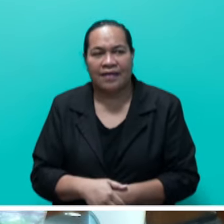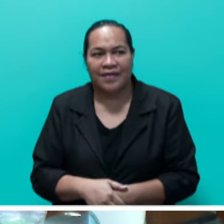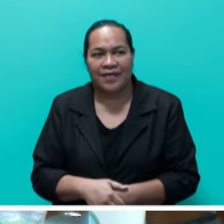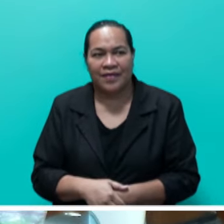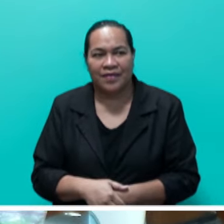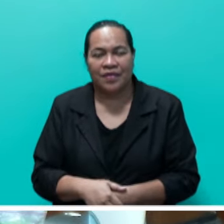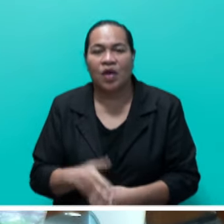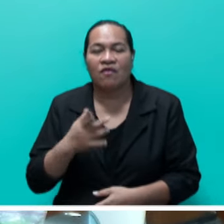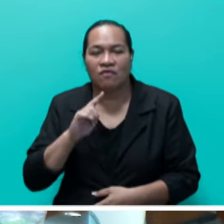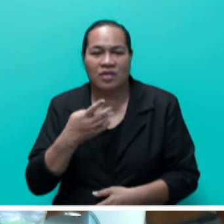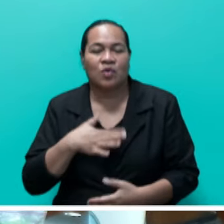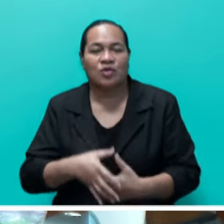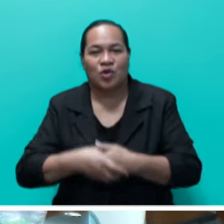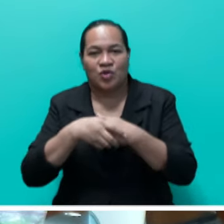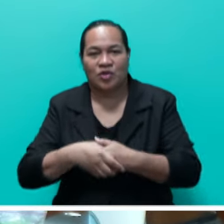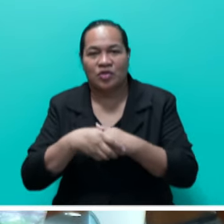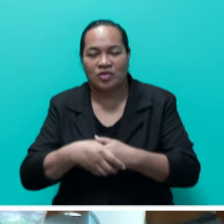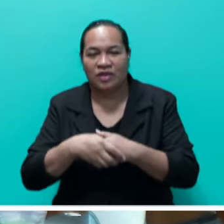in congratulating Super Grammar School?